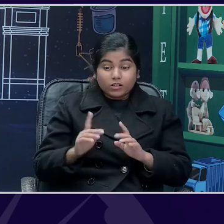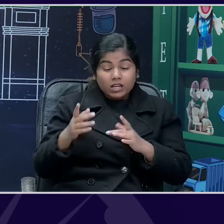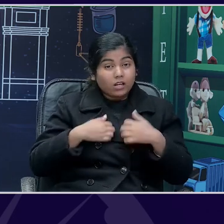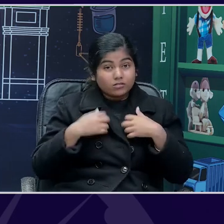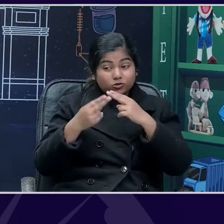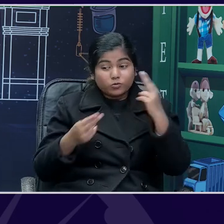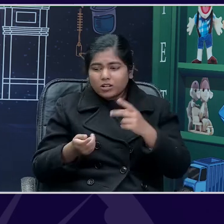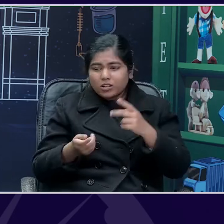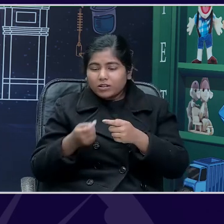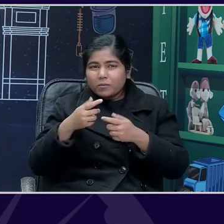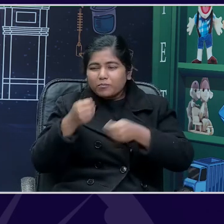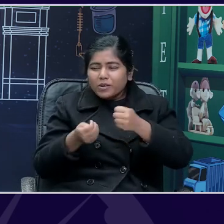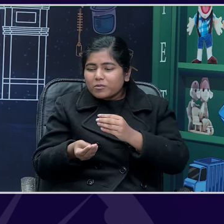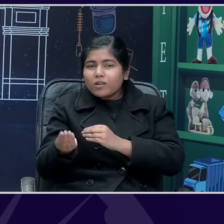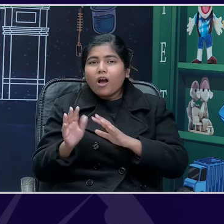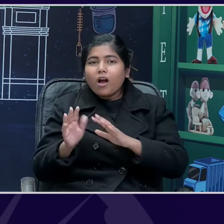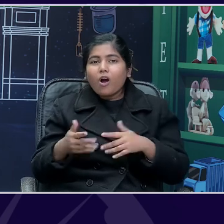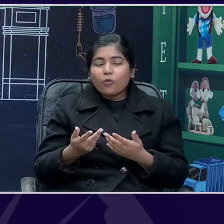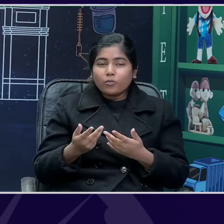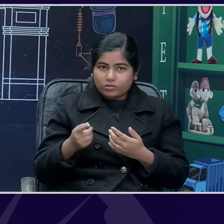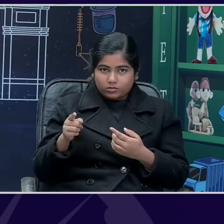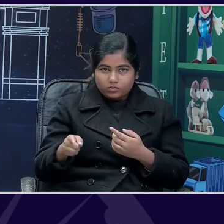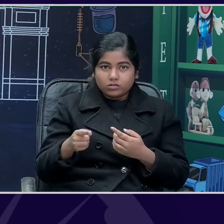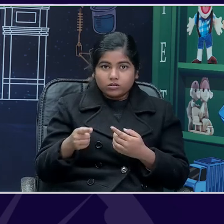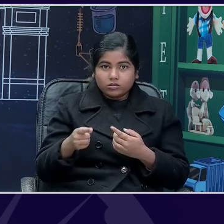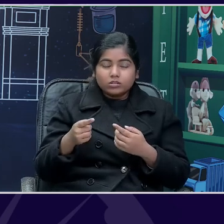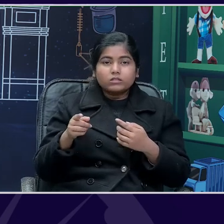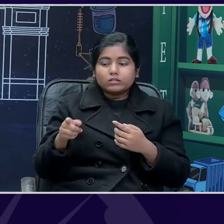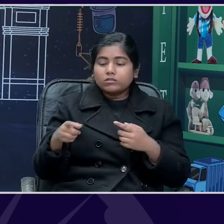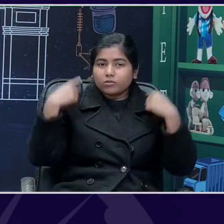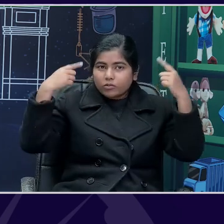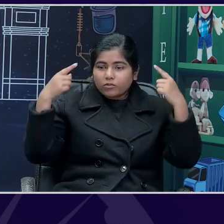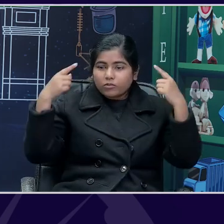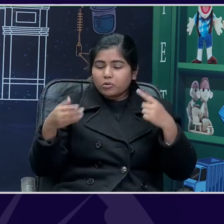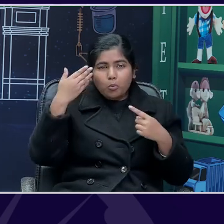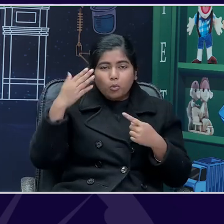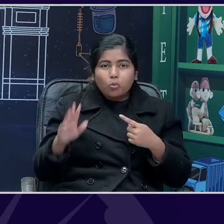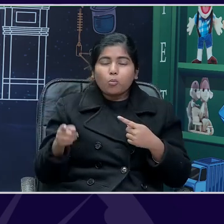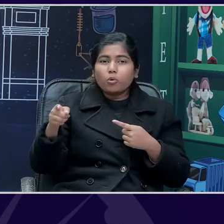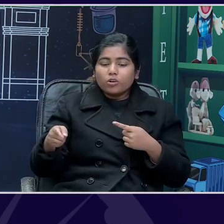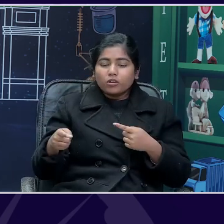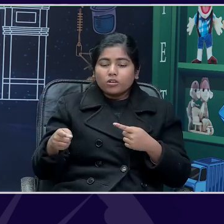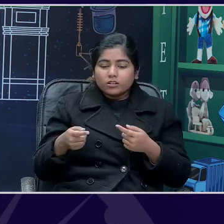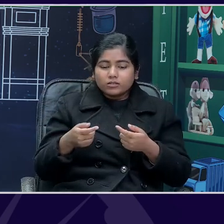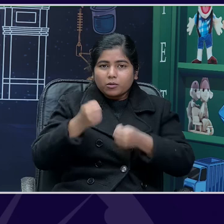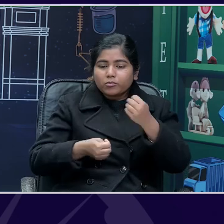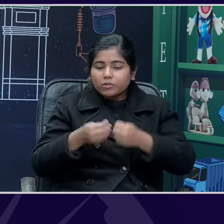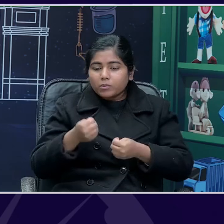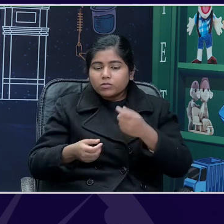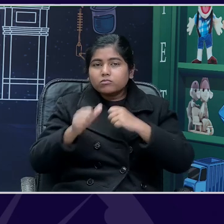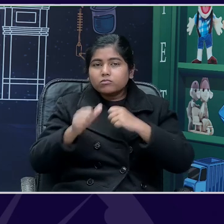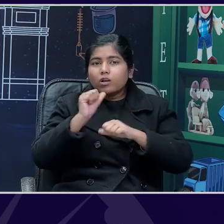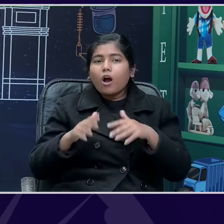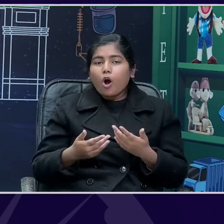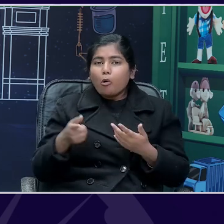you know, serves milk to him in a bowl, the doh doesn't know how to drink because, you know, he's a newborn and he has not had an experience of